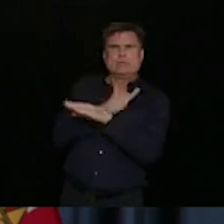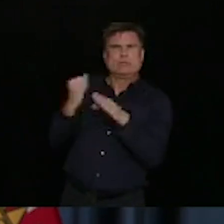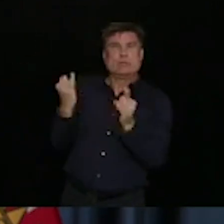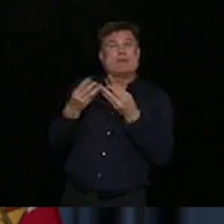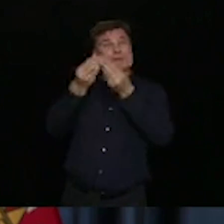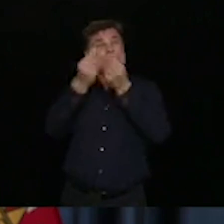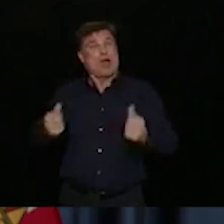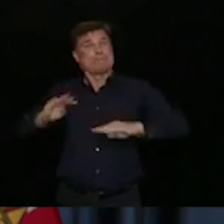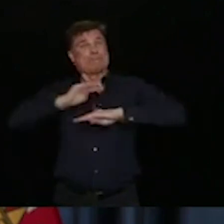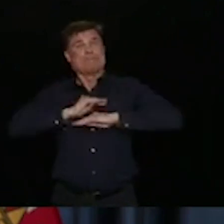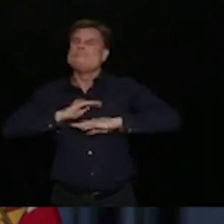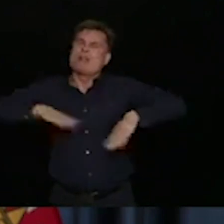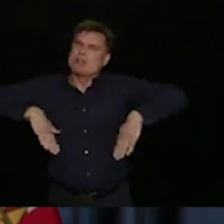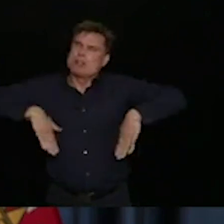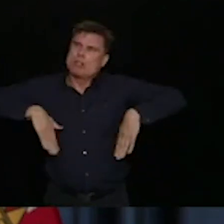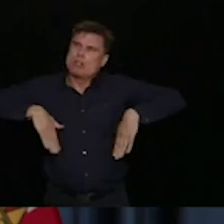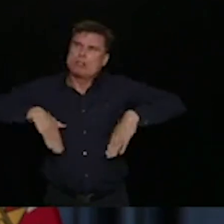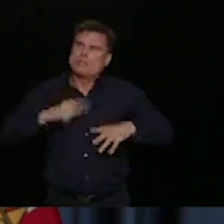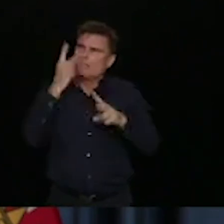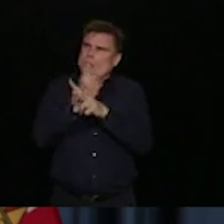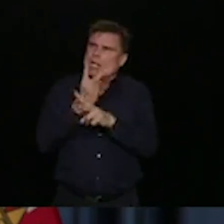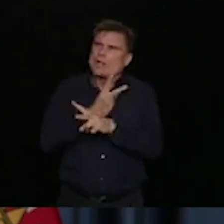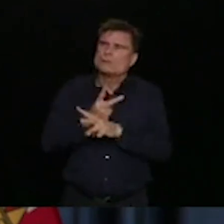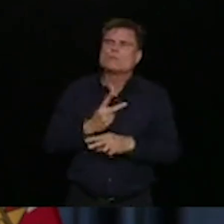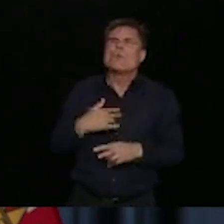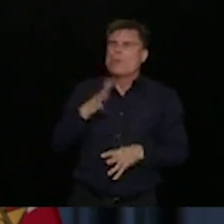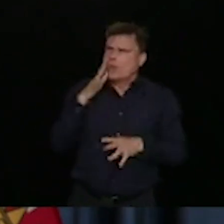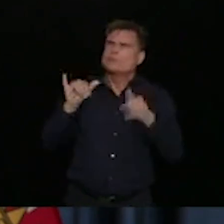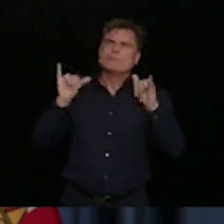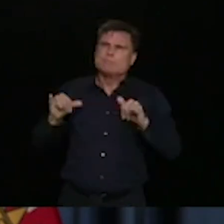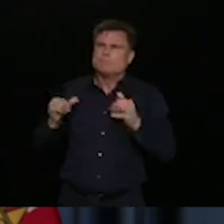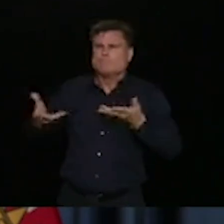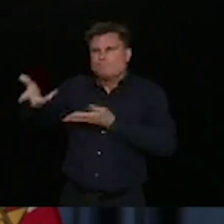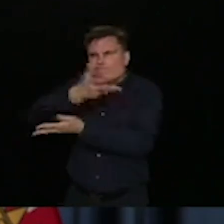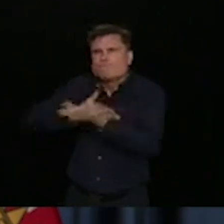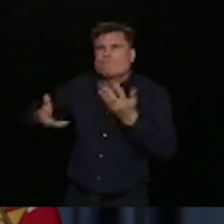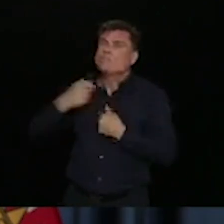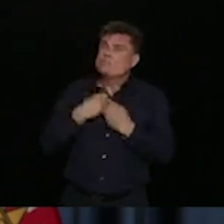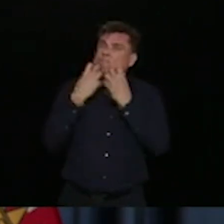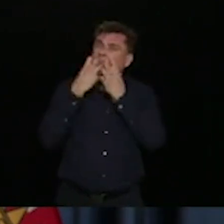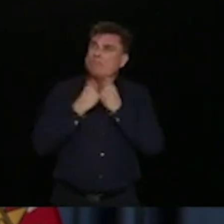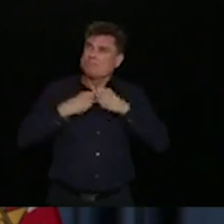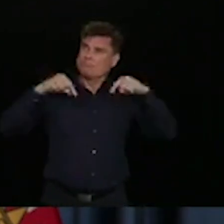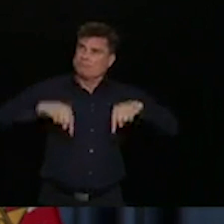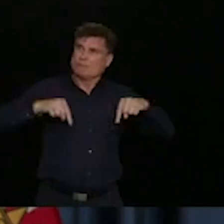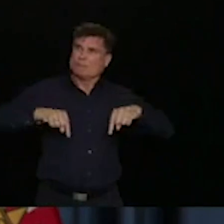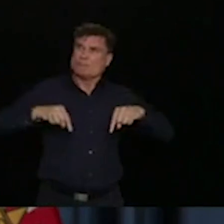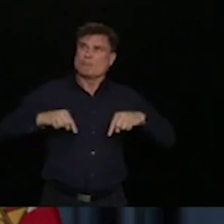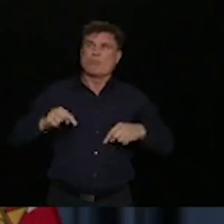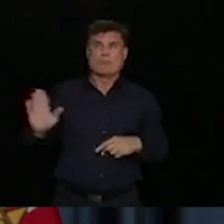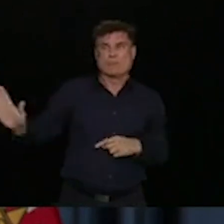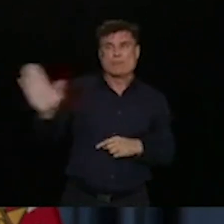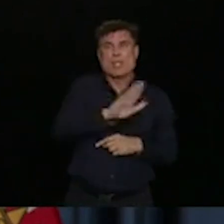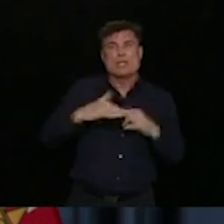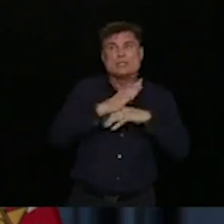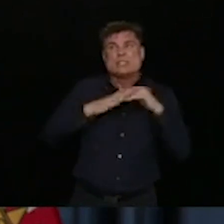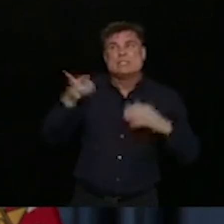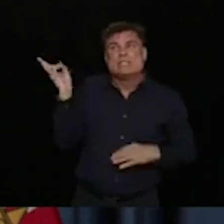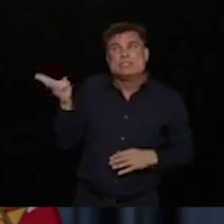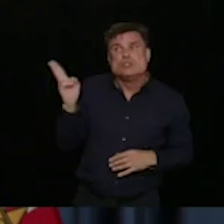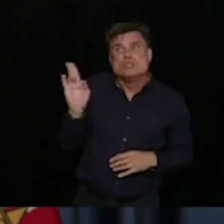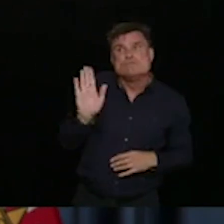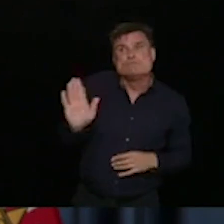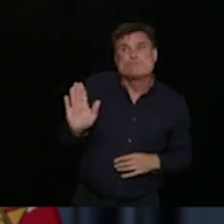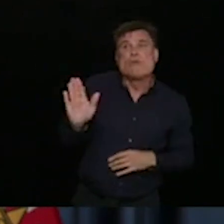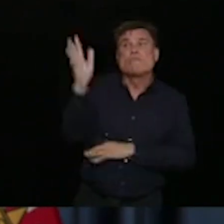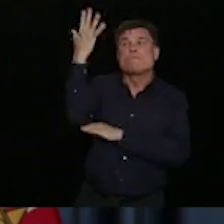to continue to work on that. And I wanted to make it clear to industry that I very much value their historic contribution to the economy and